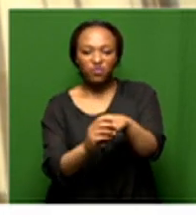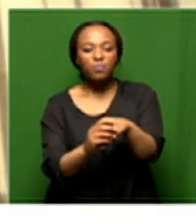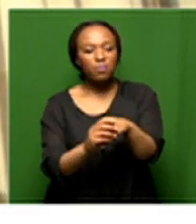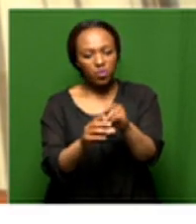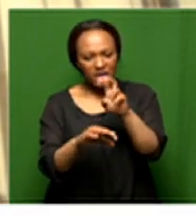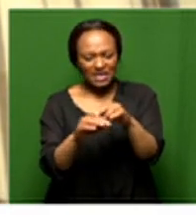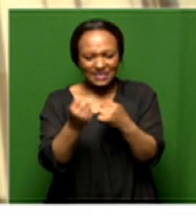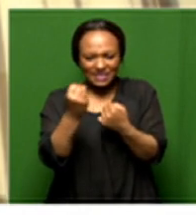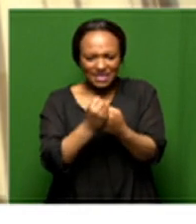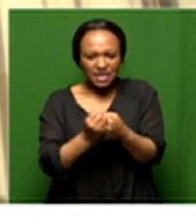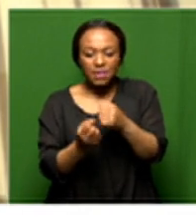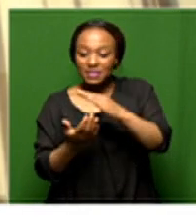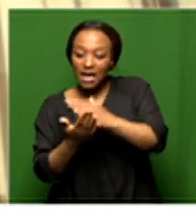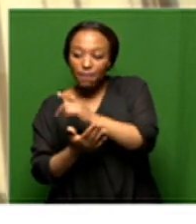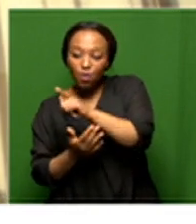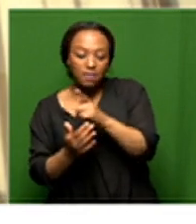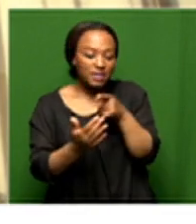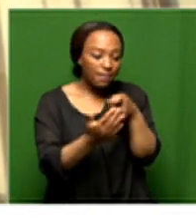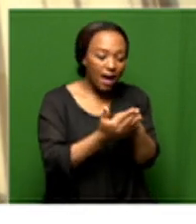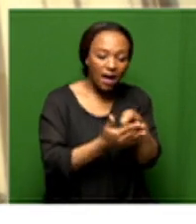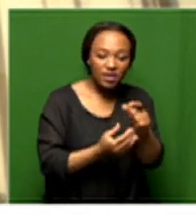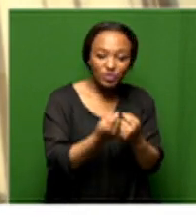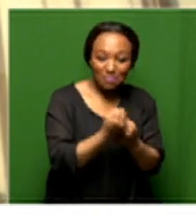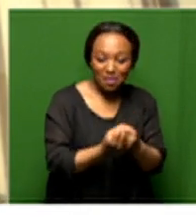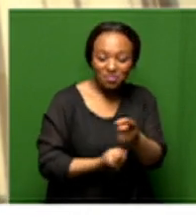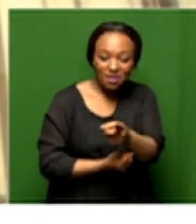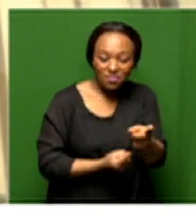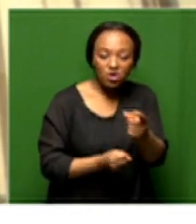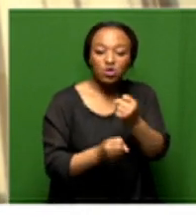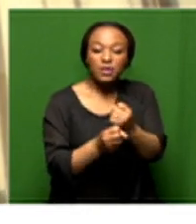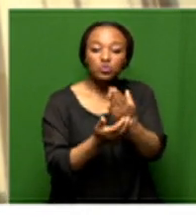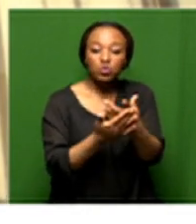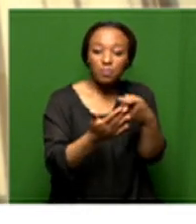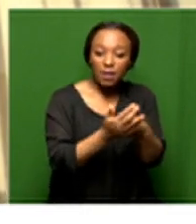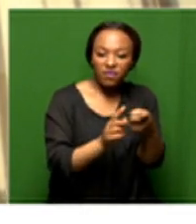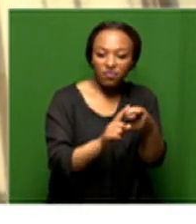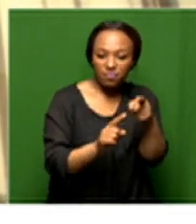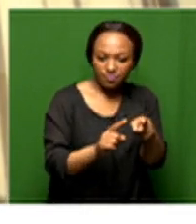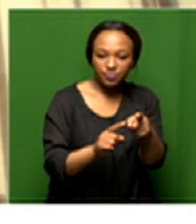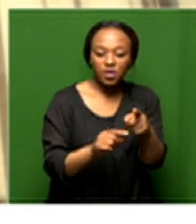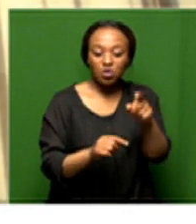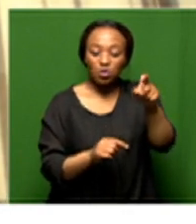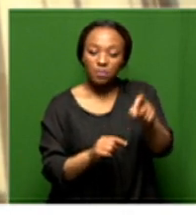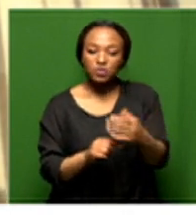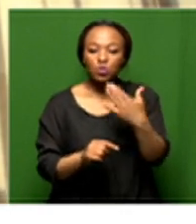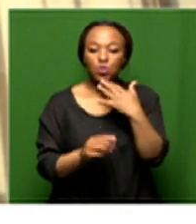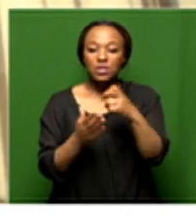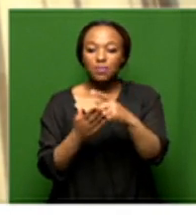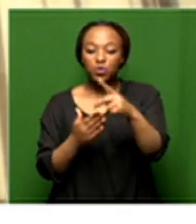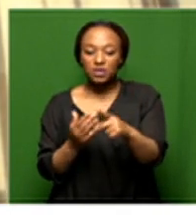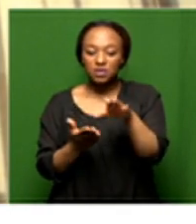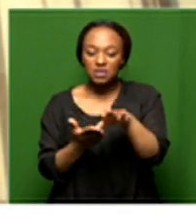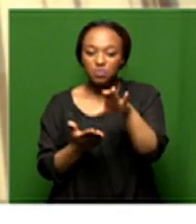someone needs to buy from them yeah and for you to ensure that someone buys from them you must compel those that are project sponsors